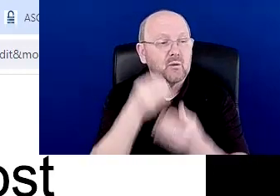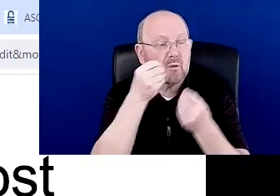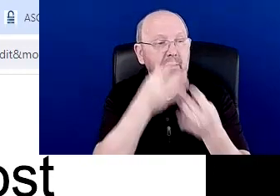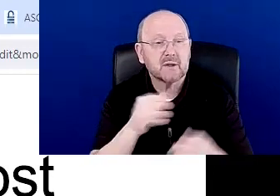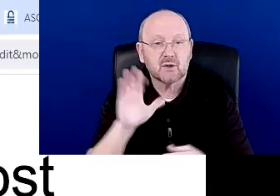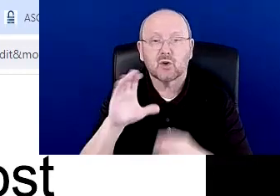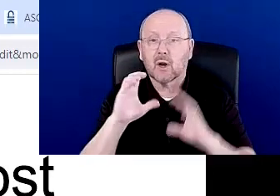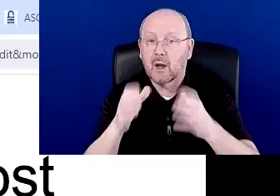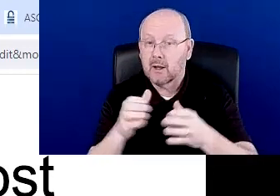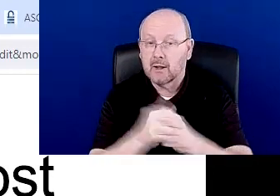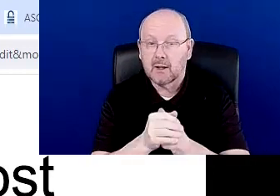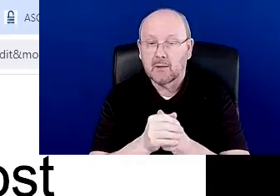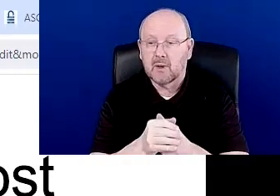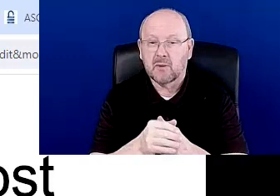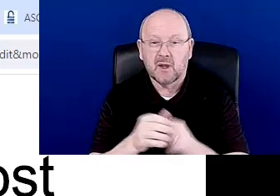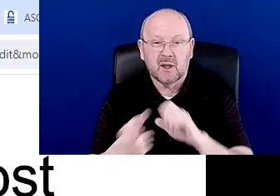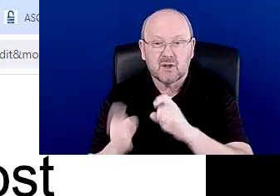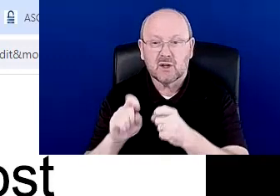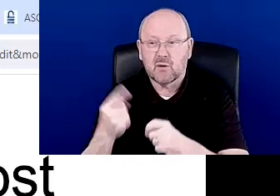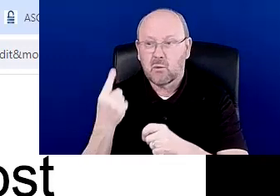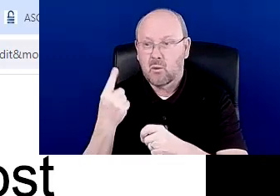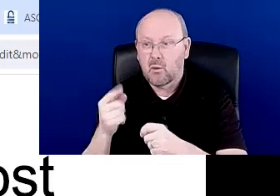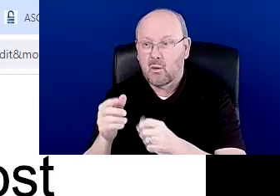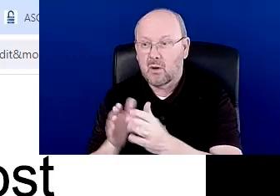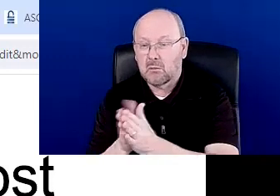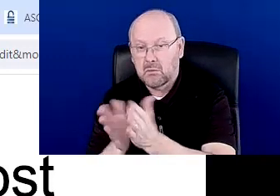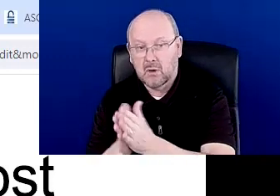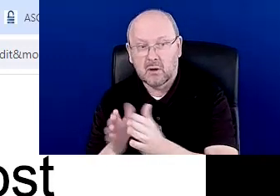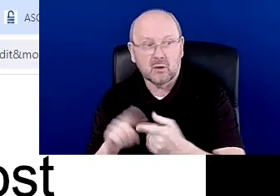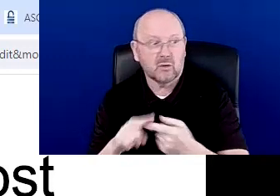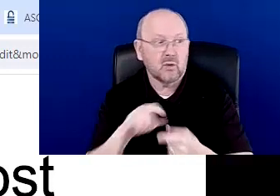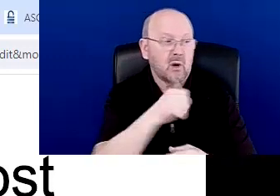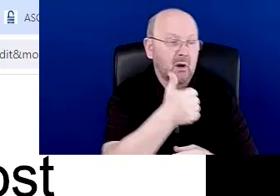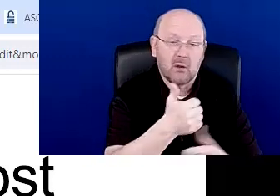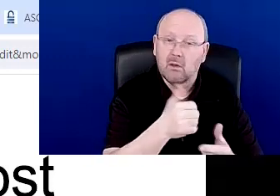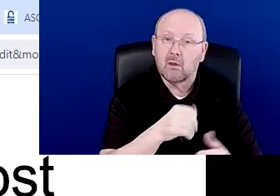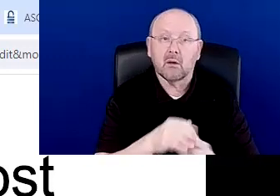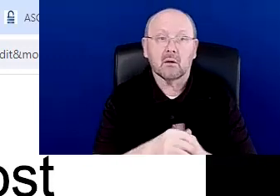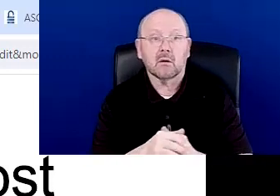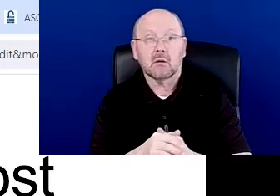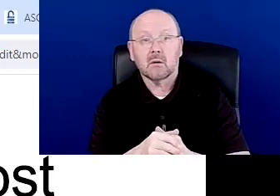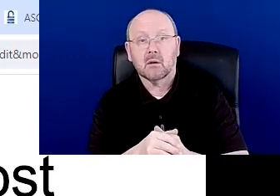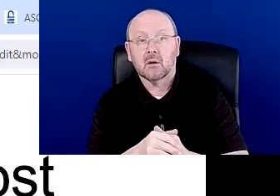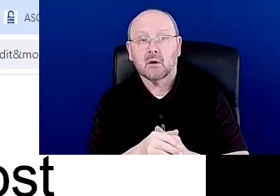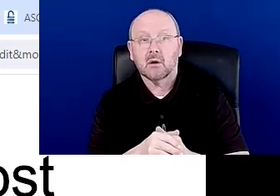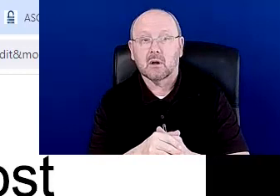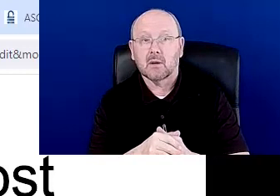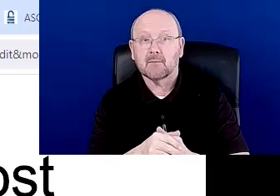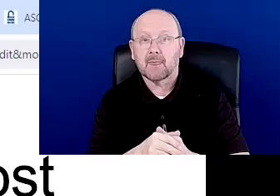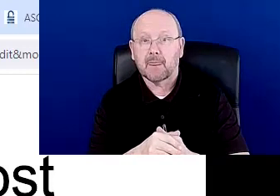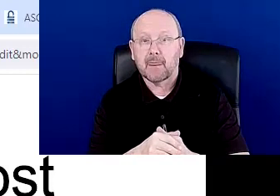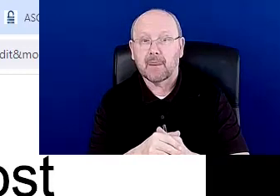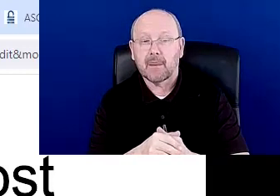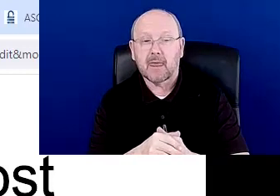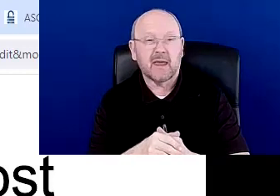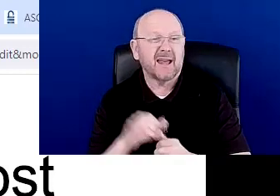from one commercial text to another or one homeworking system to another. Um, it's very, it's pretty much the same process you